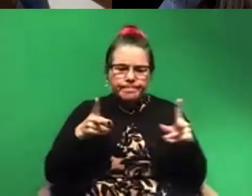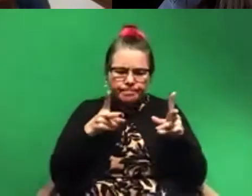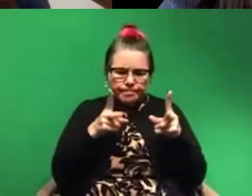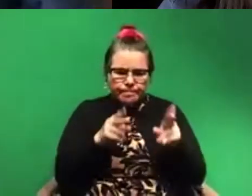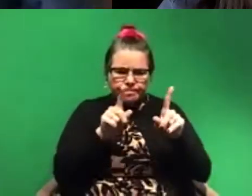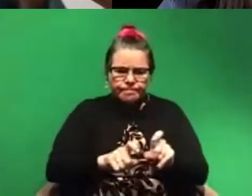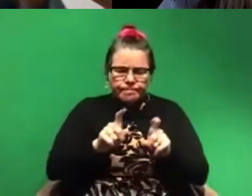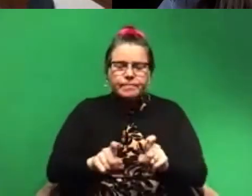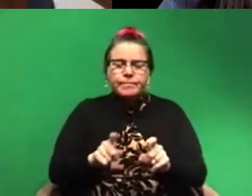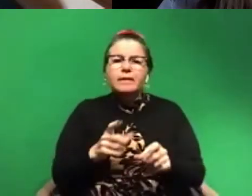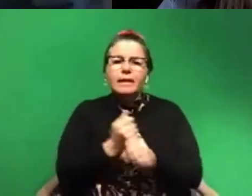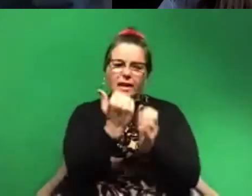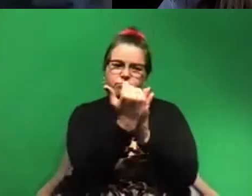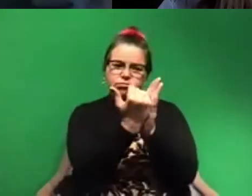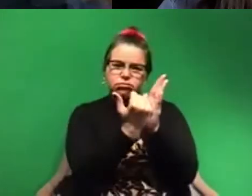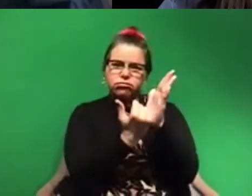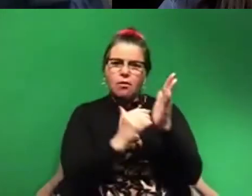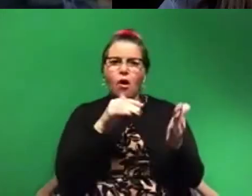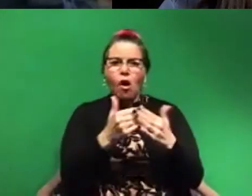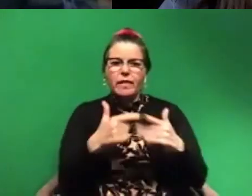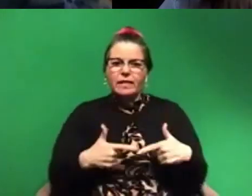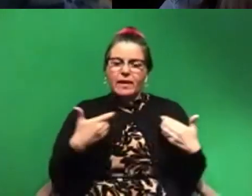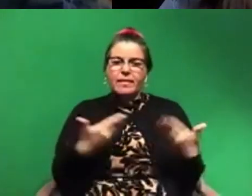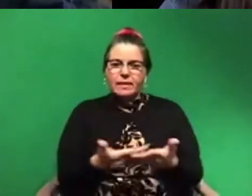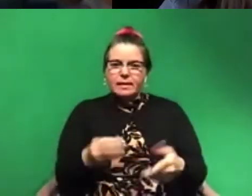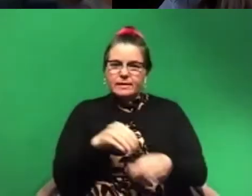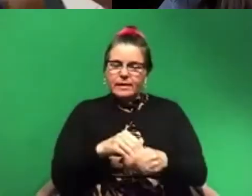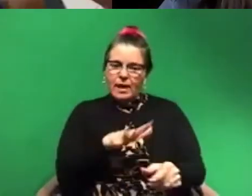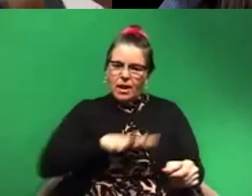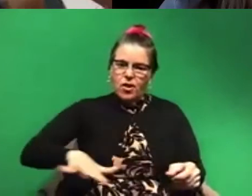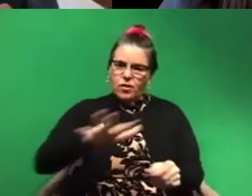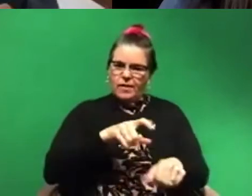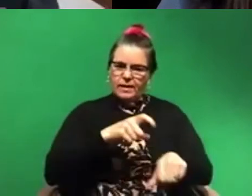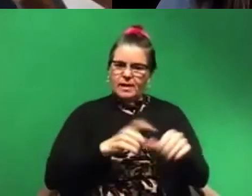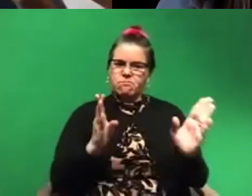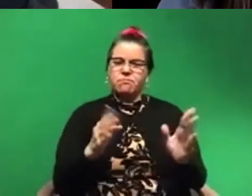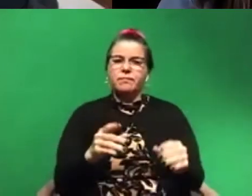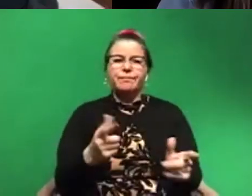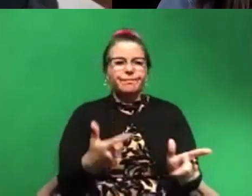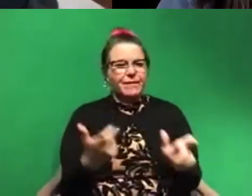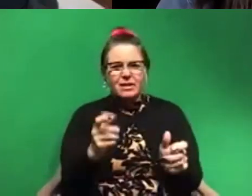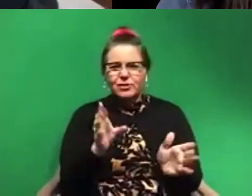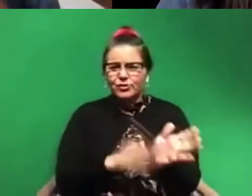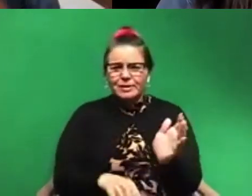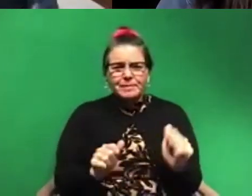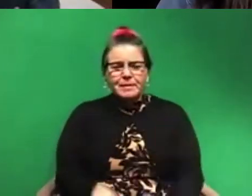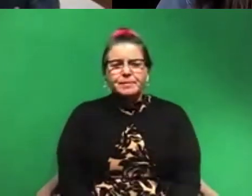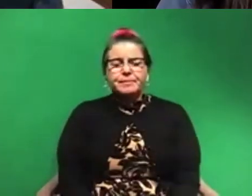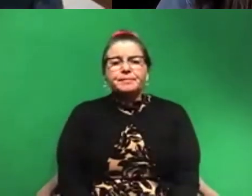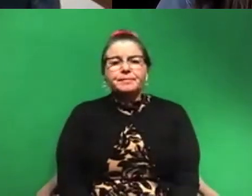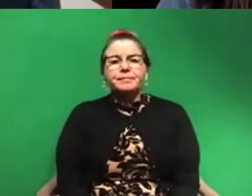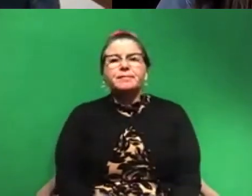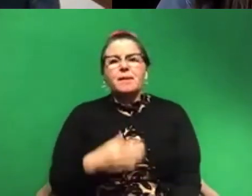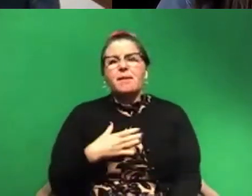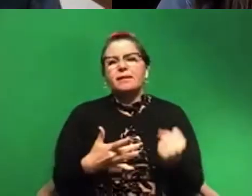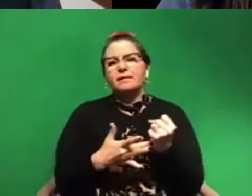and get a list of all the organisms that were in that area at that time. You can do that very quickly. You can do that very cheaply. So that's the technology that we've been